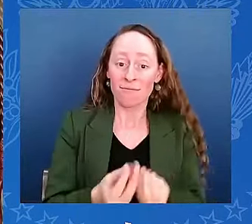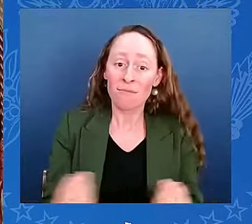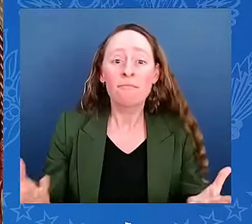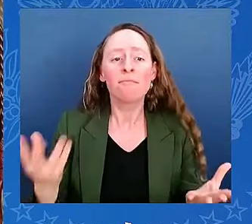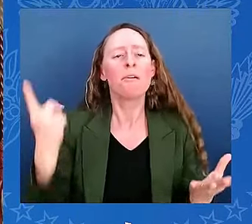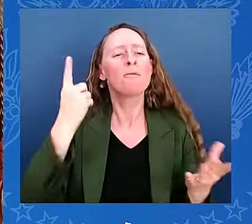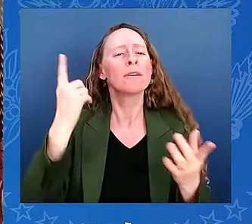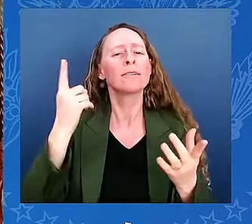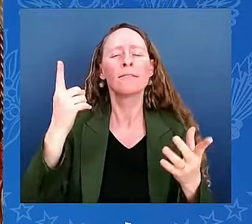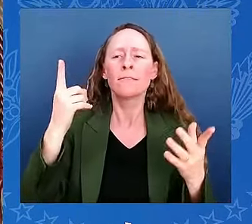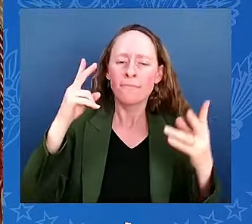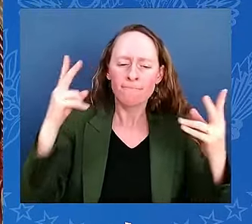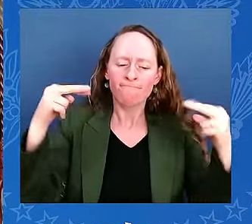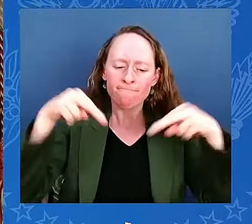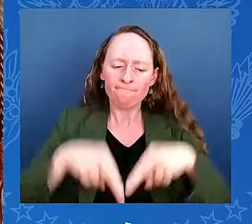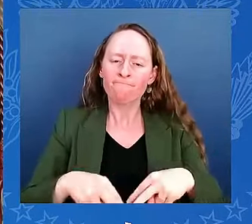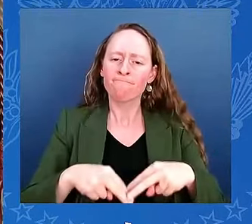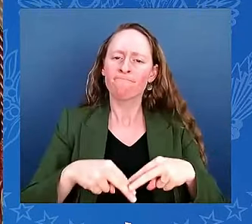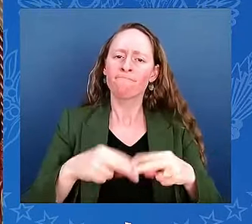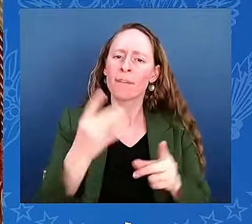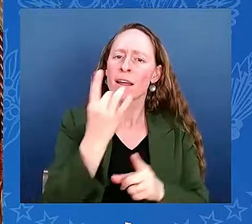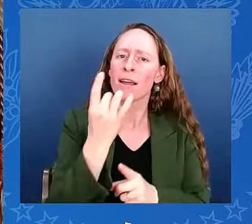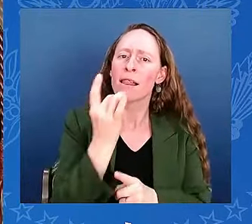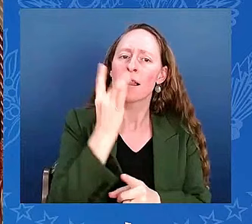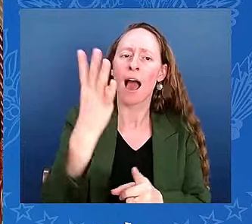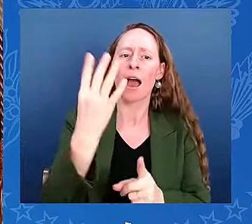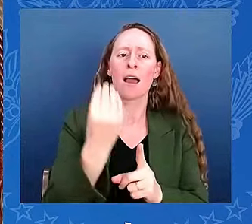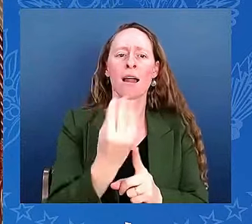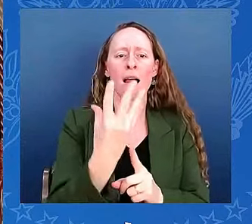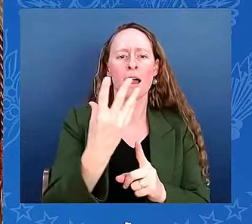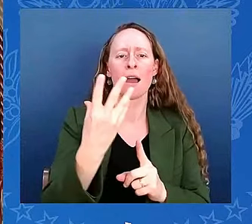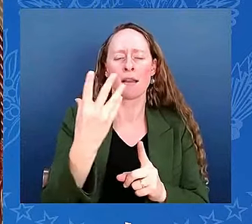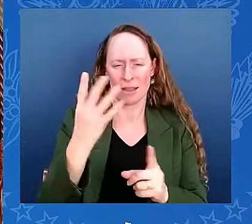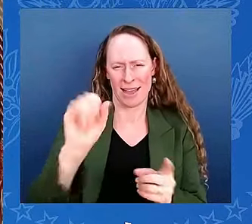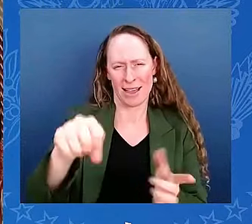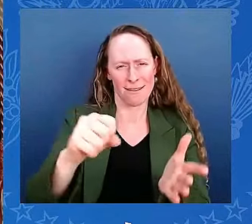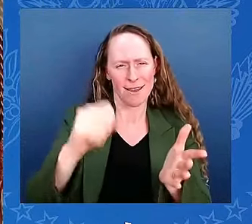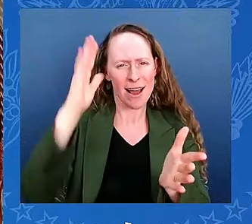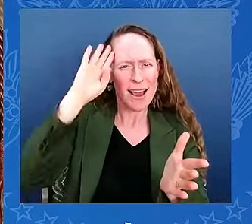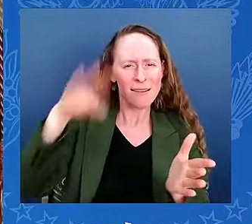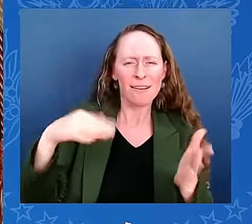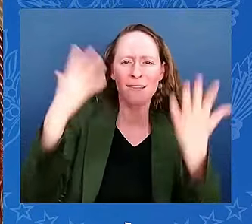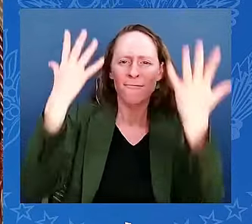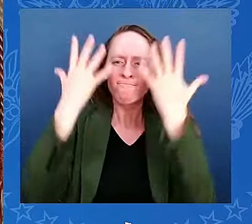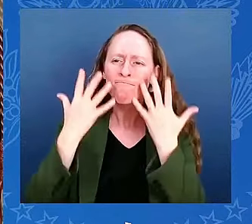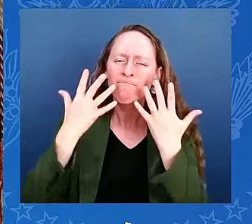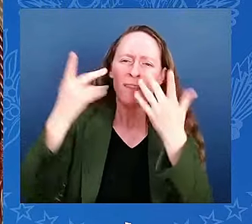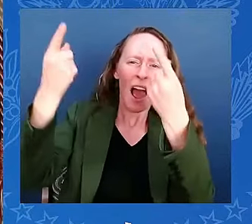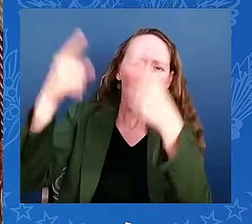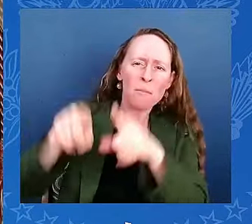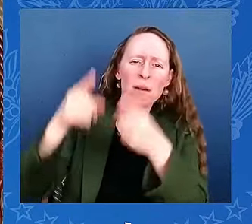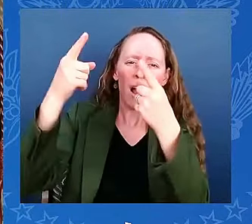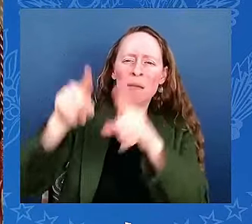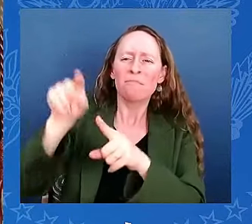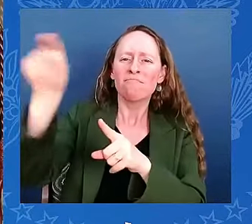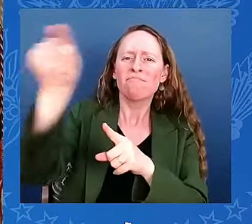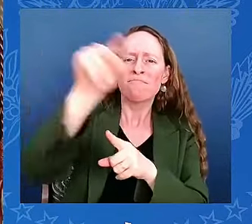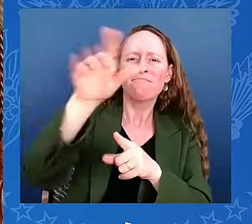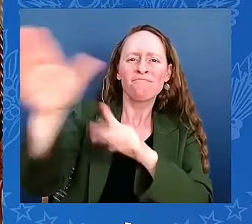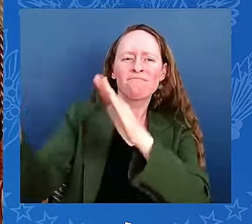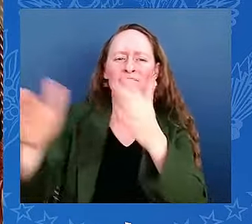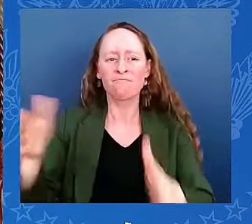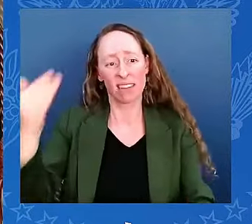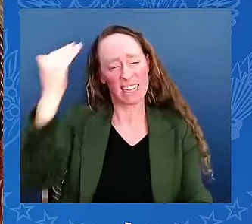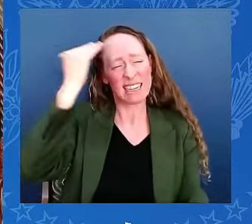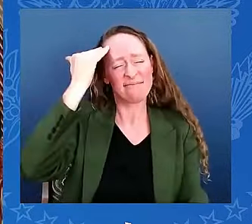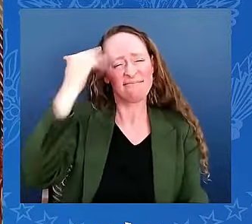can sometimes feel overwhelming. I know that. I have felt that myself. But during my years as